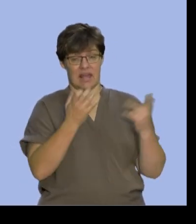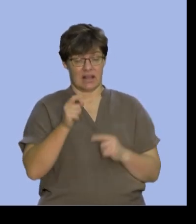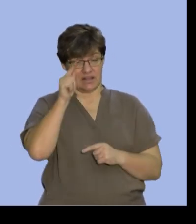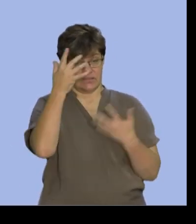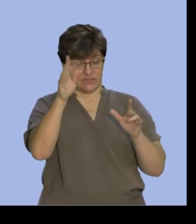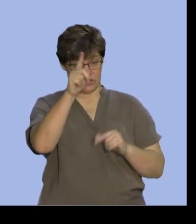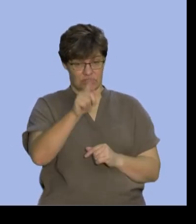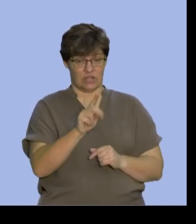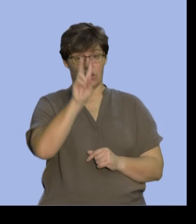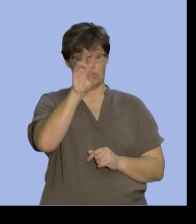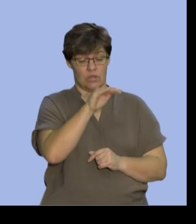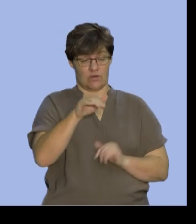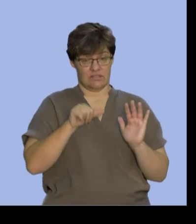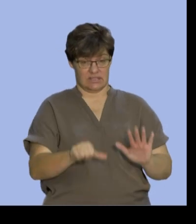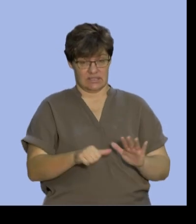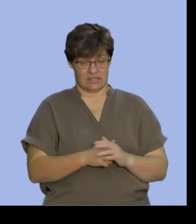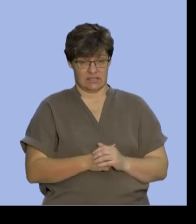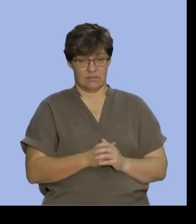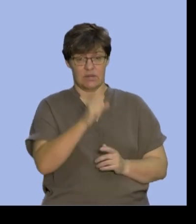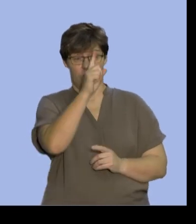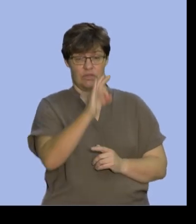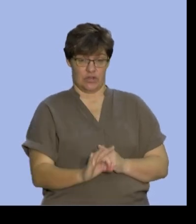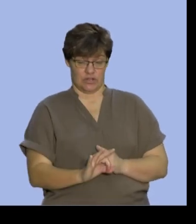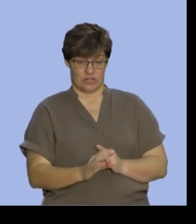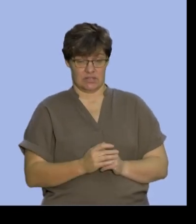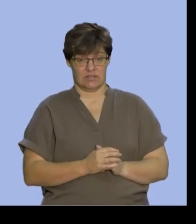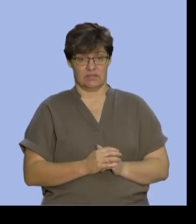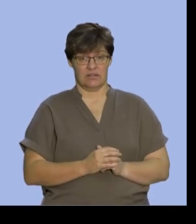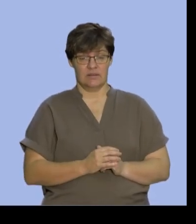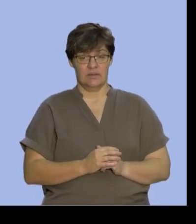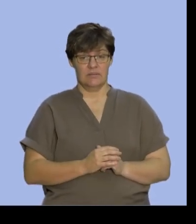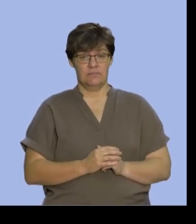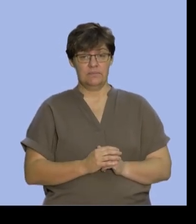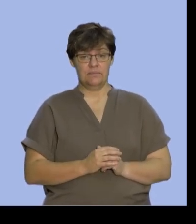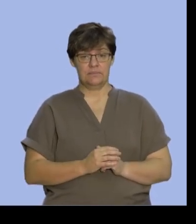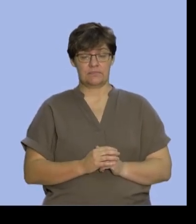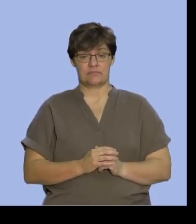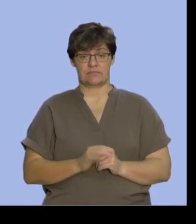it's two out of six which is one third and what we recognize